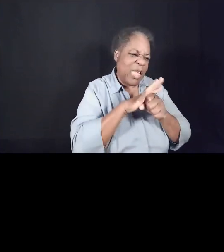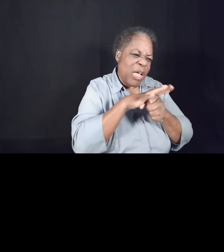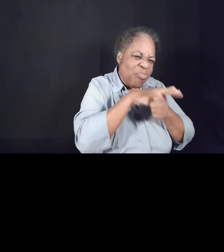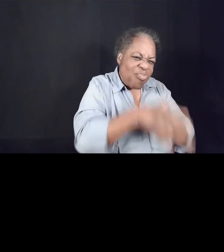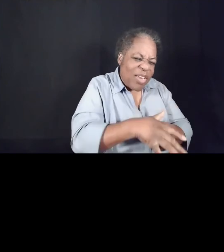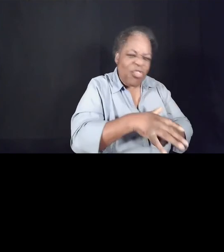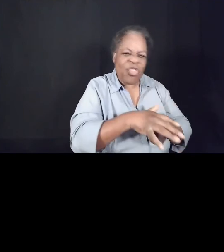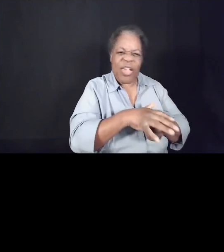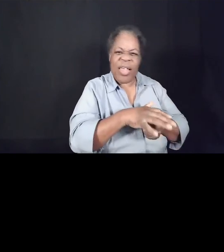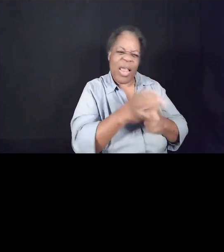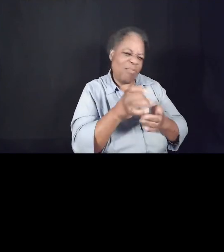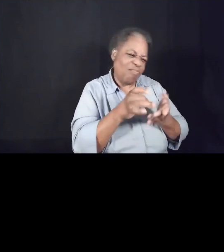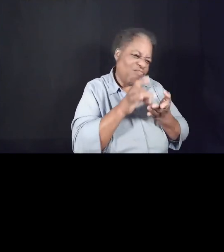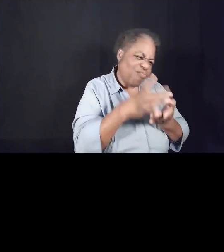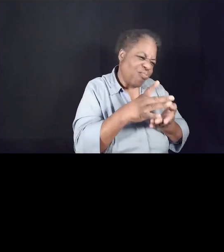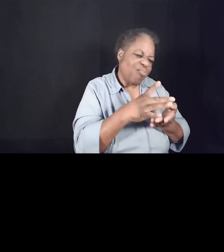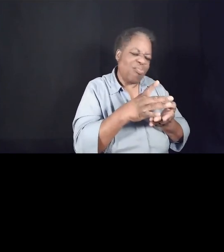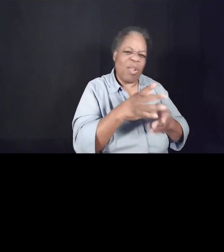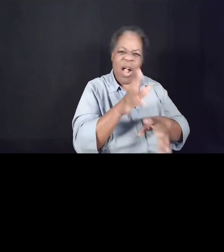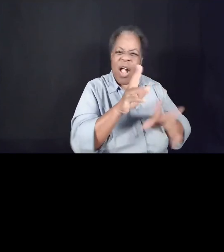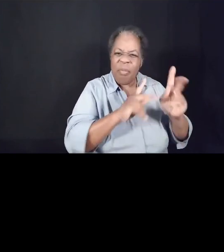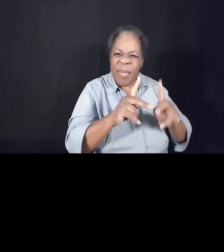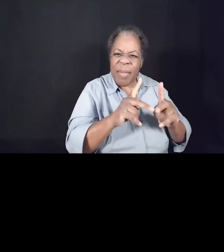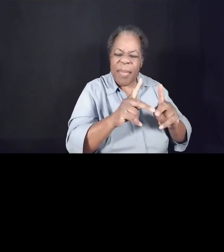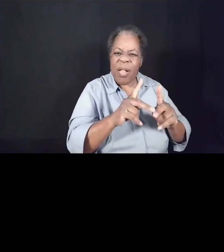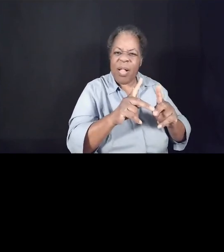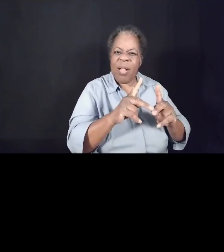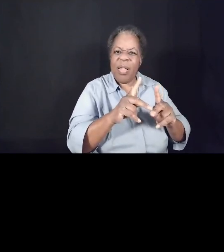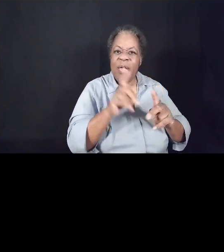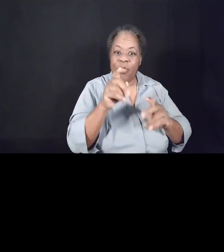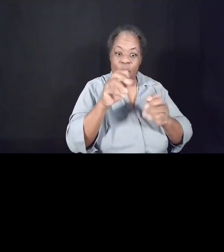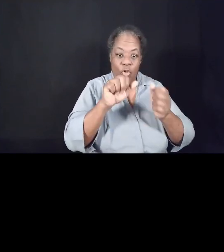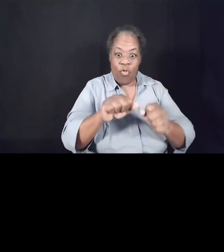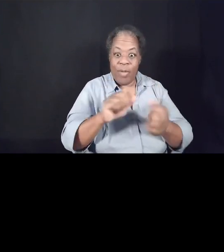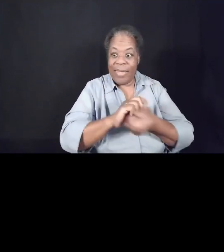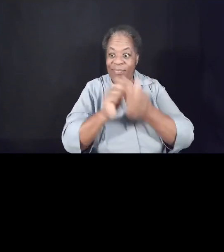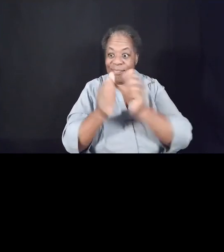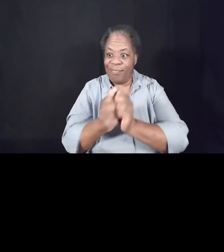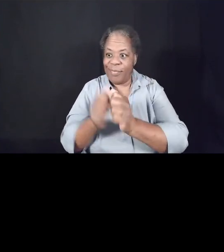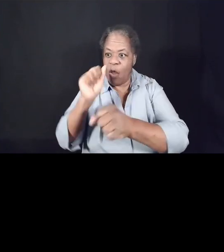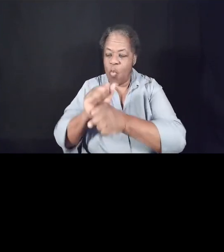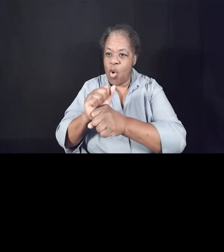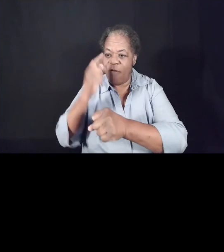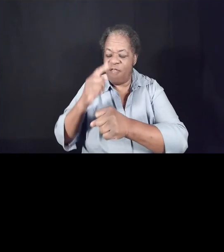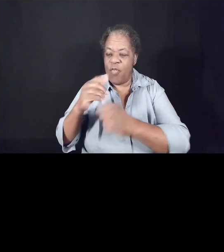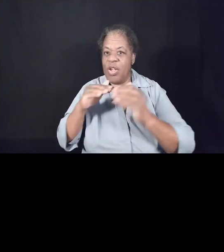so that you may work for justice, freedom, and peace.